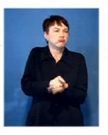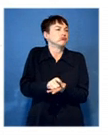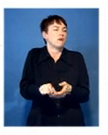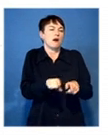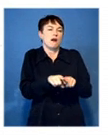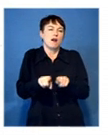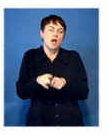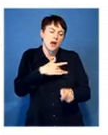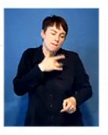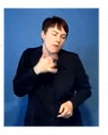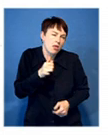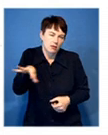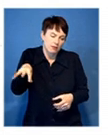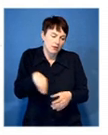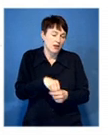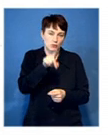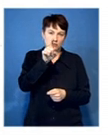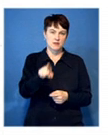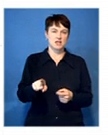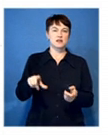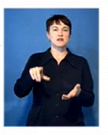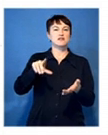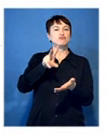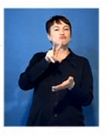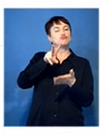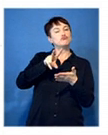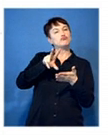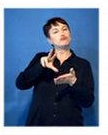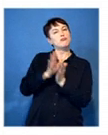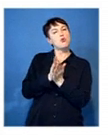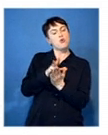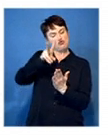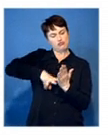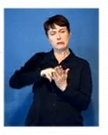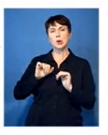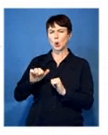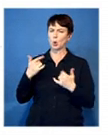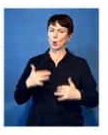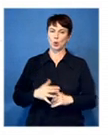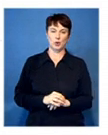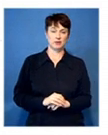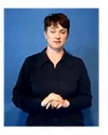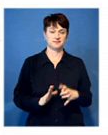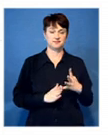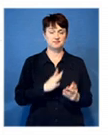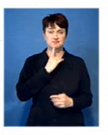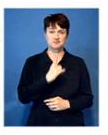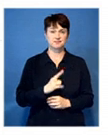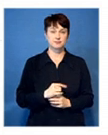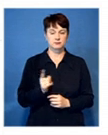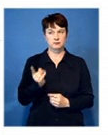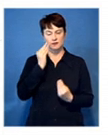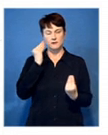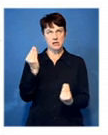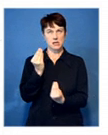Gordomo. Just read a few pages from Berger's daughter. That tweet from Paolo Coelho. It's a famous, famous